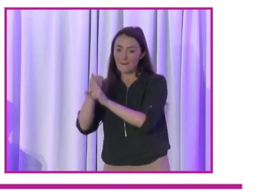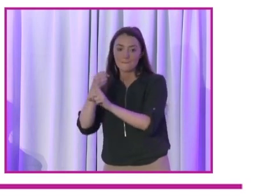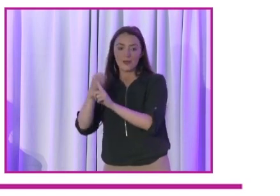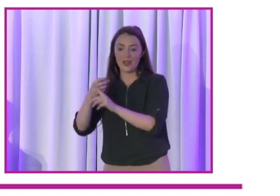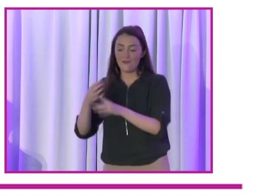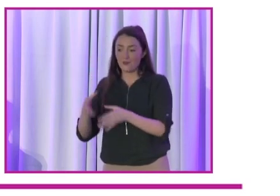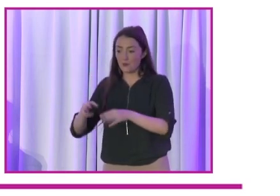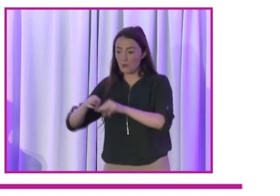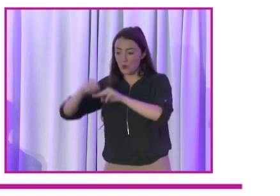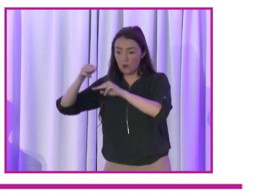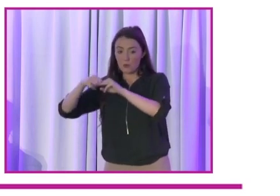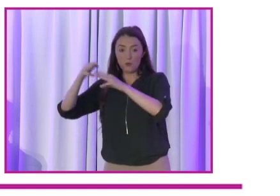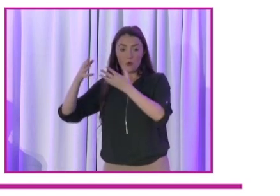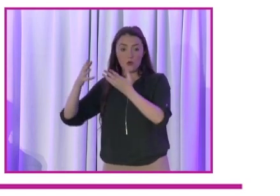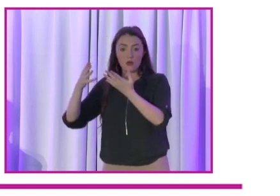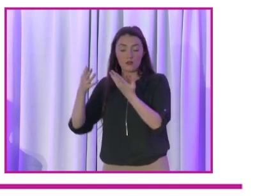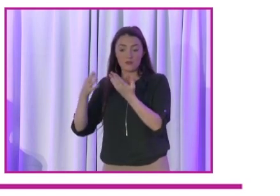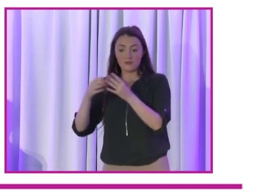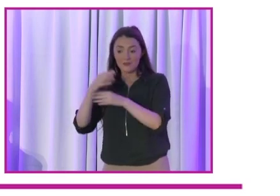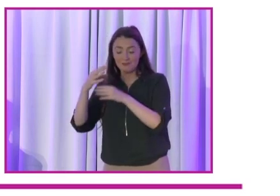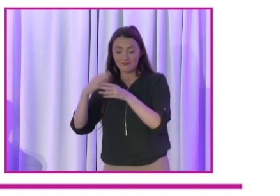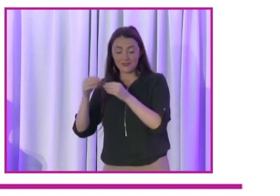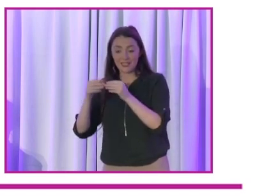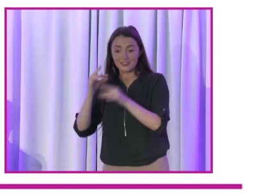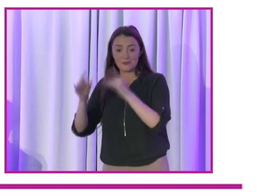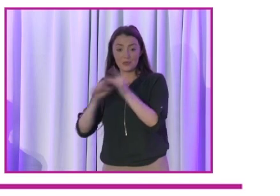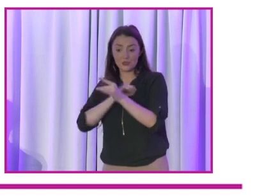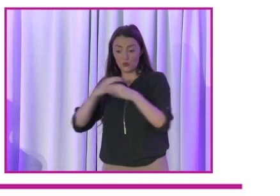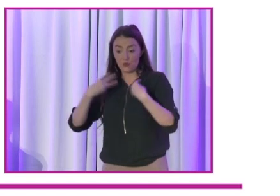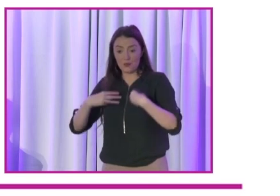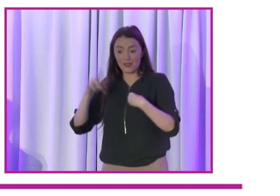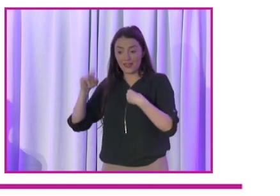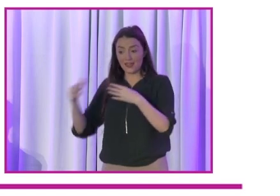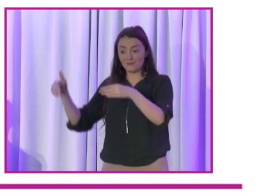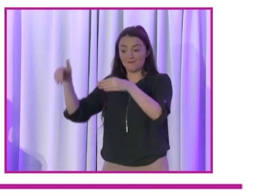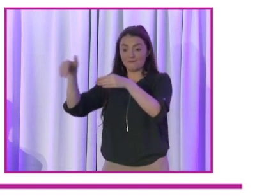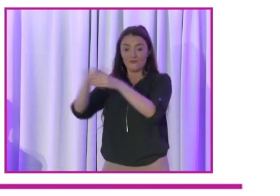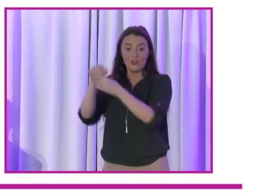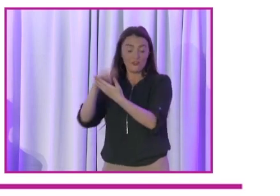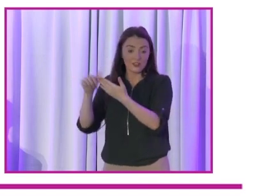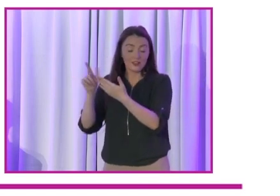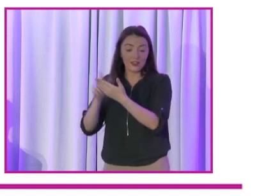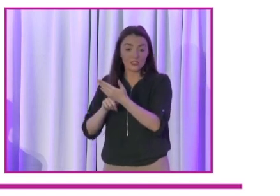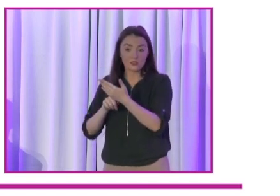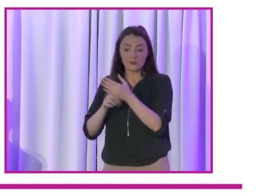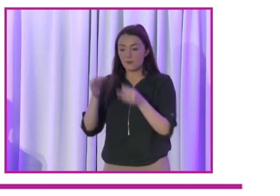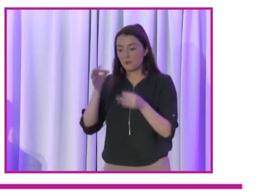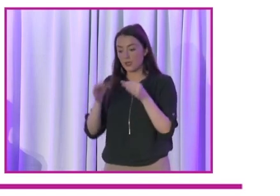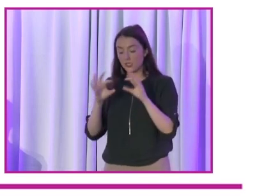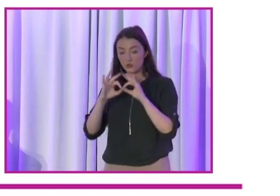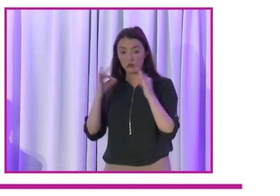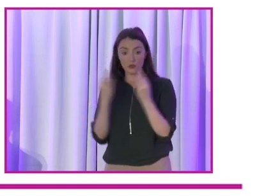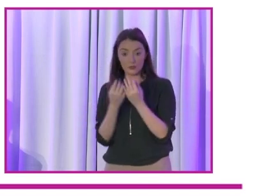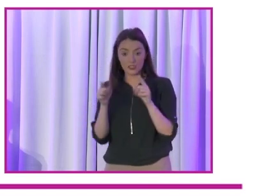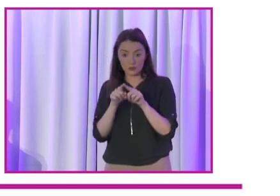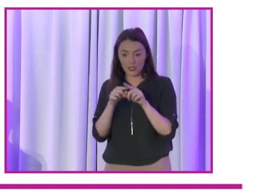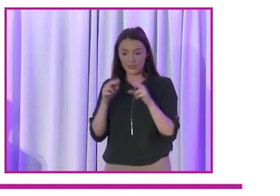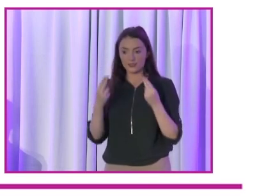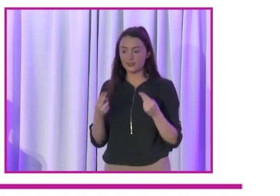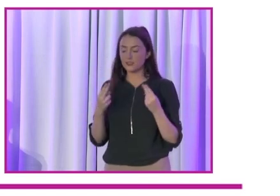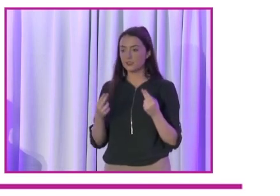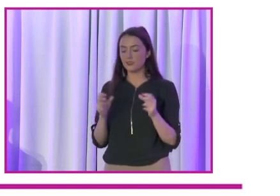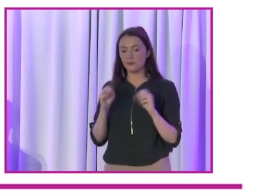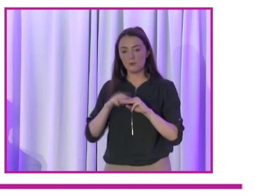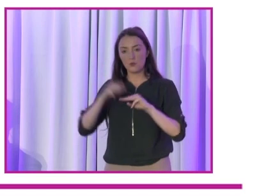greater measures or measures to ensure greater participation. And I'll take that away. For political parties, there's a lot of awareness raising,